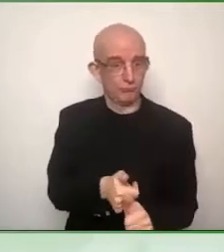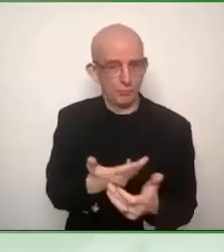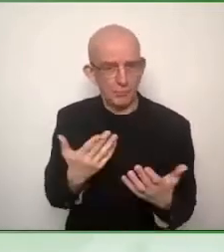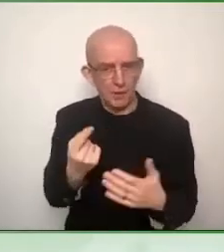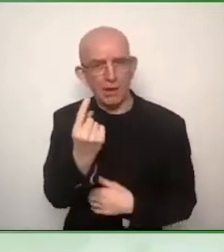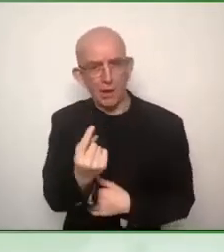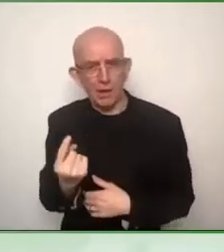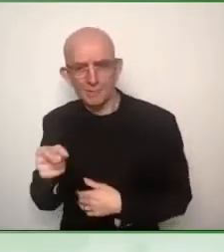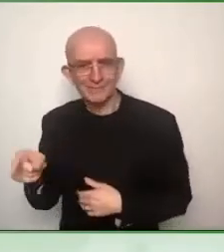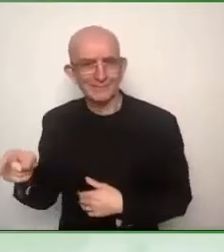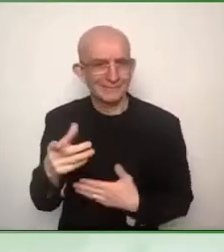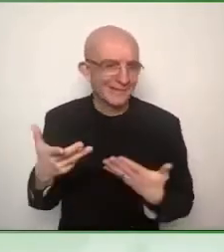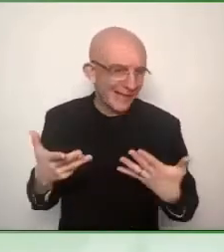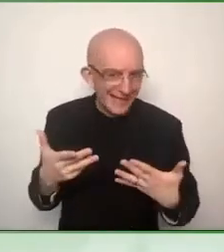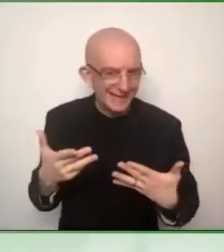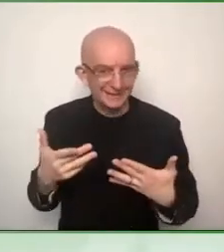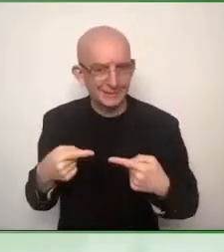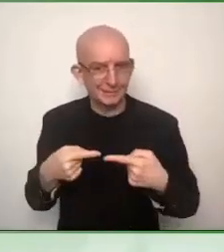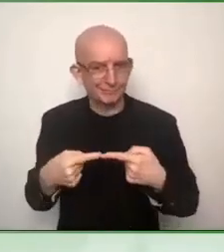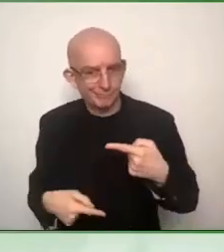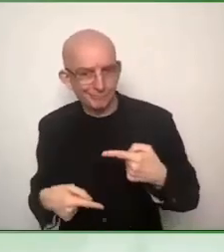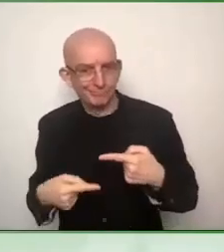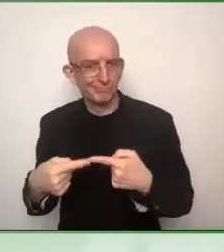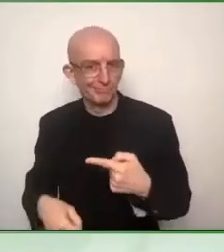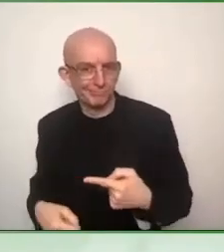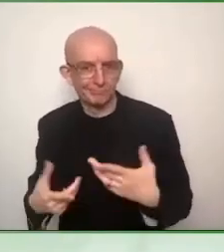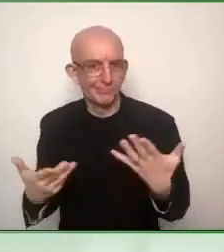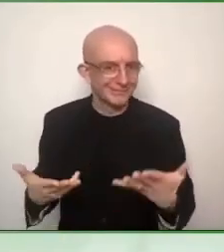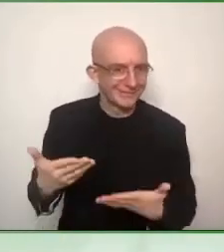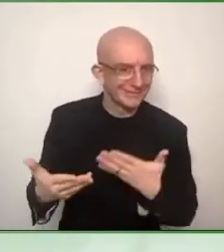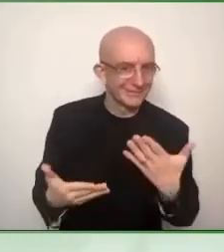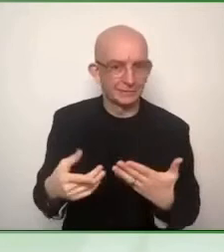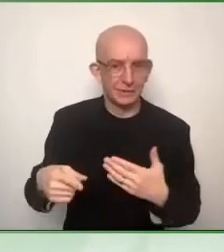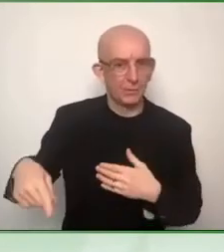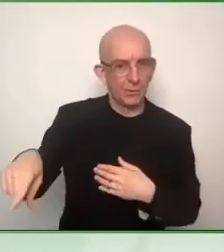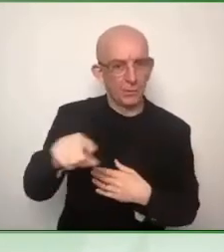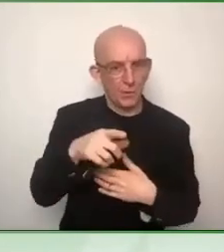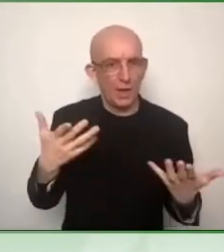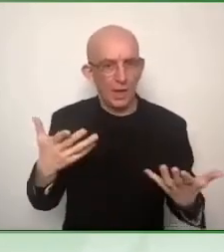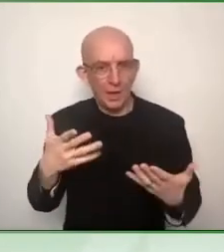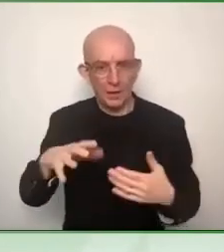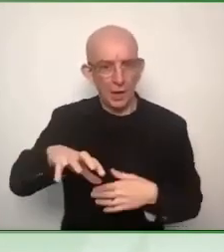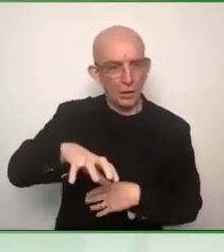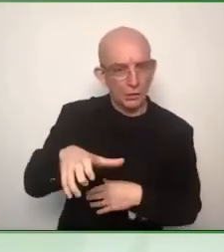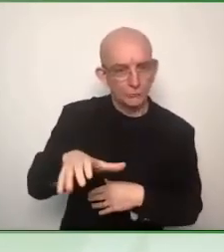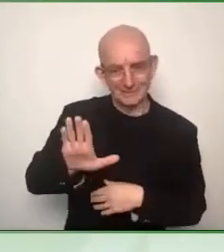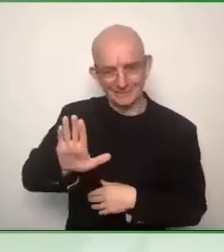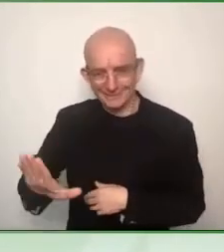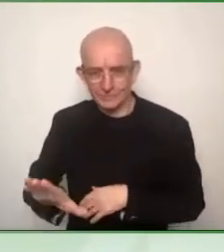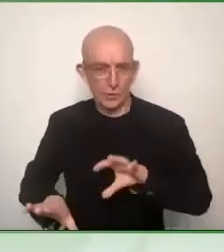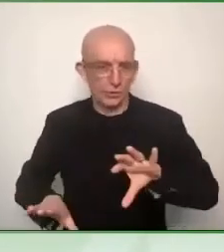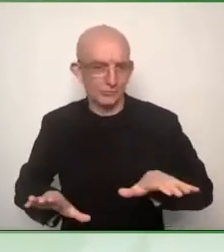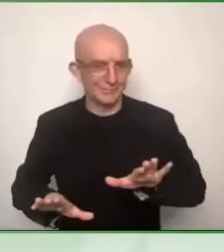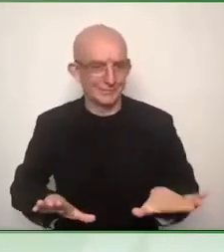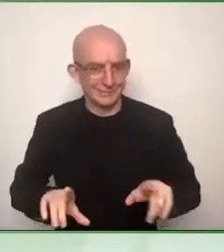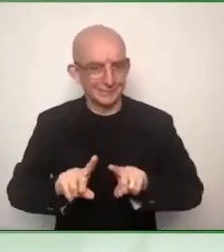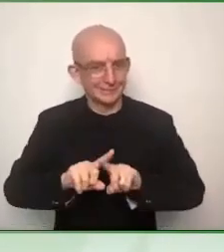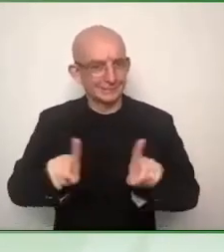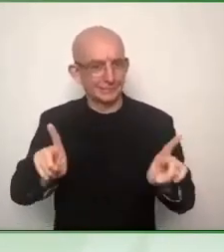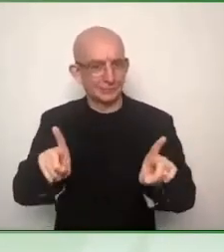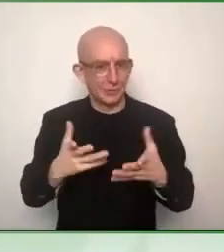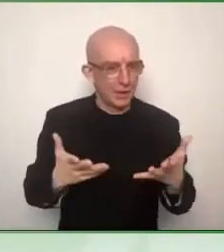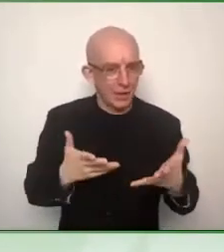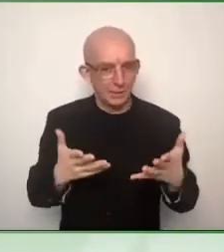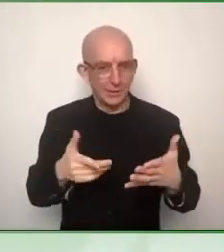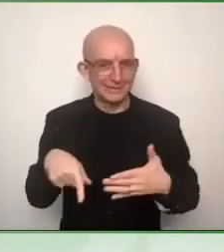hopefully will not happen, because that's the aim of the directive is to have more harmonization in Europe. And then there's a very